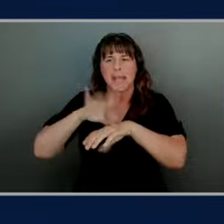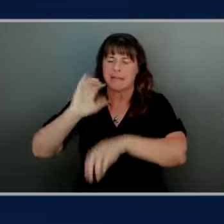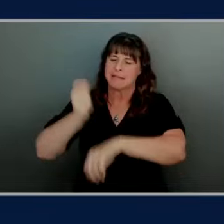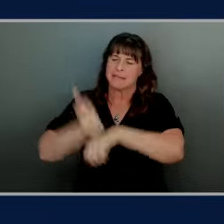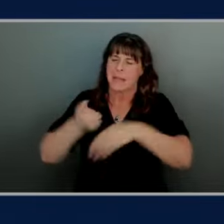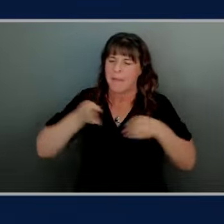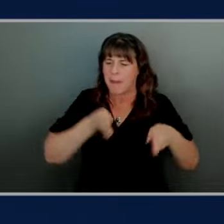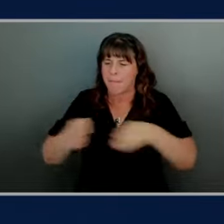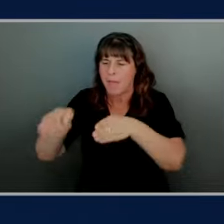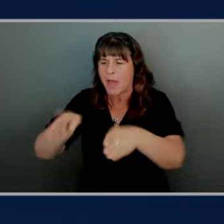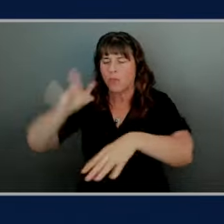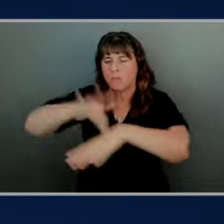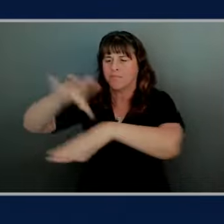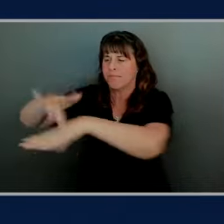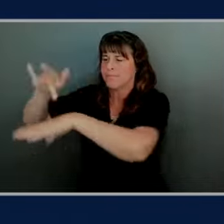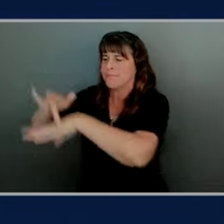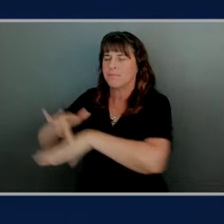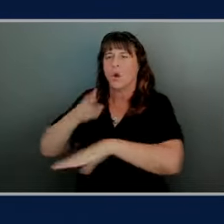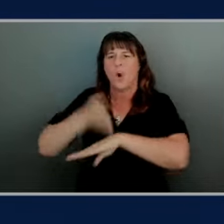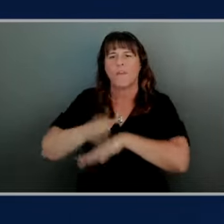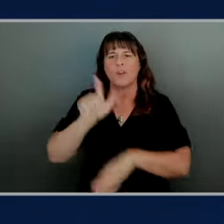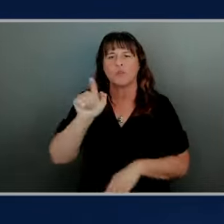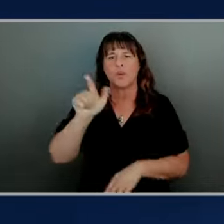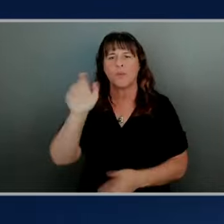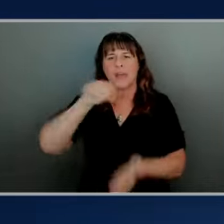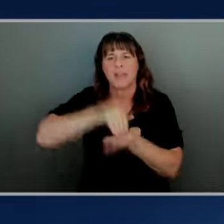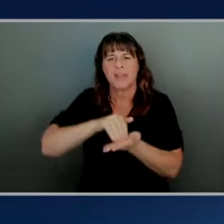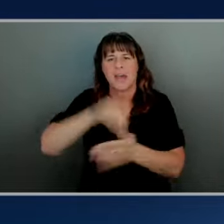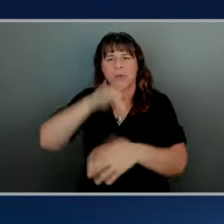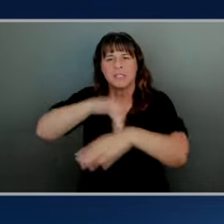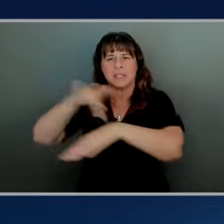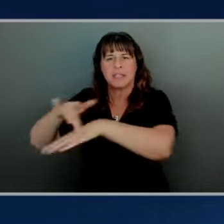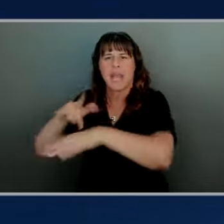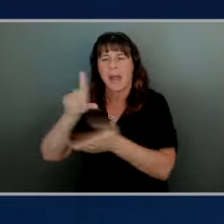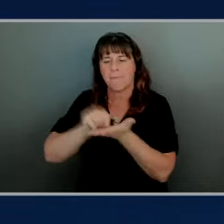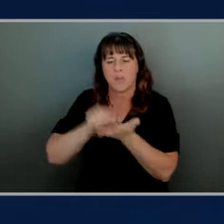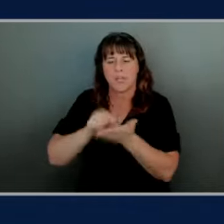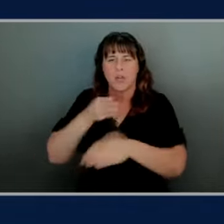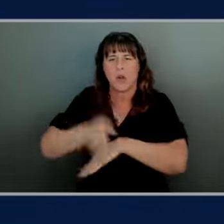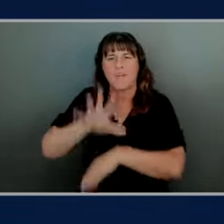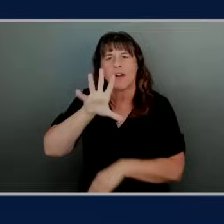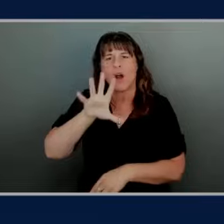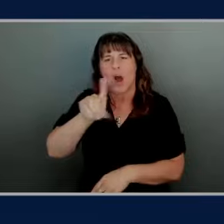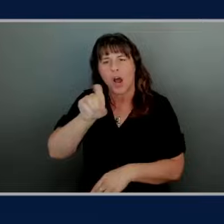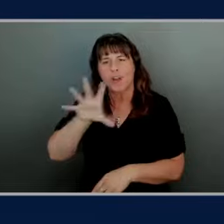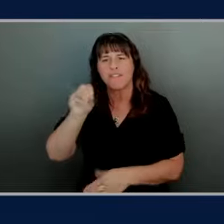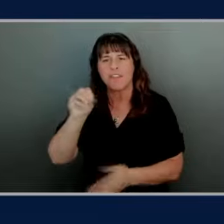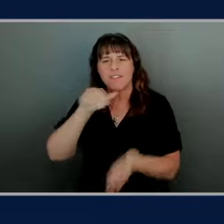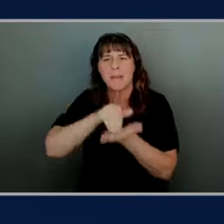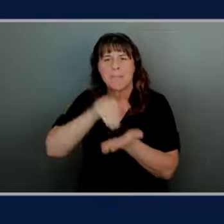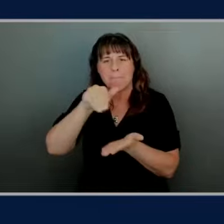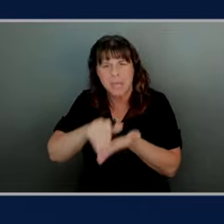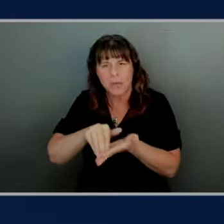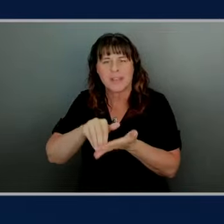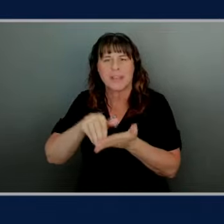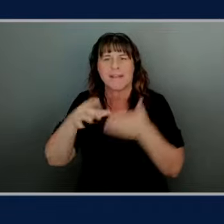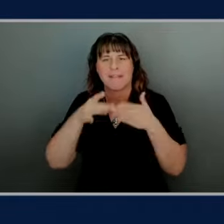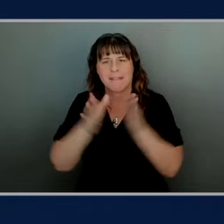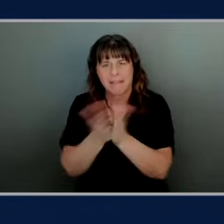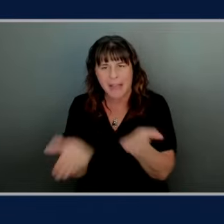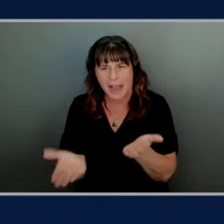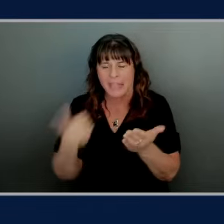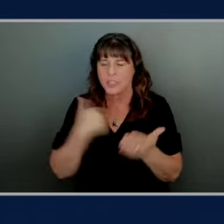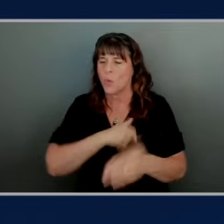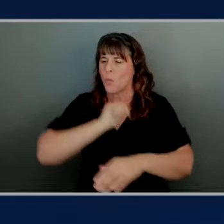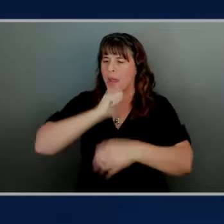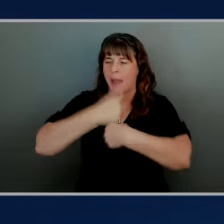visited more than 21,000 destinations and printed more than 150 million guides we built a global network